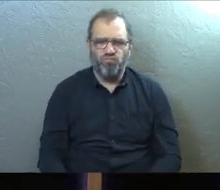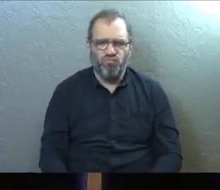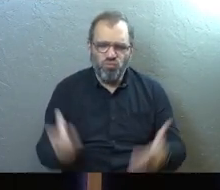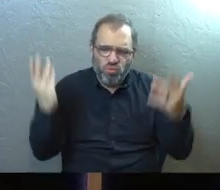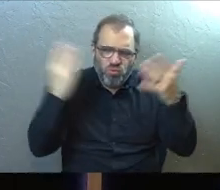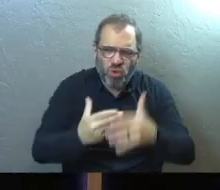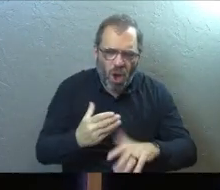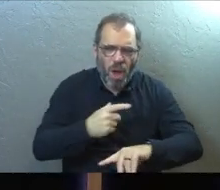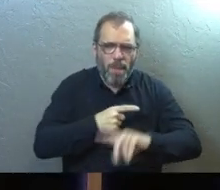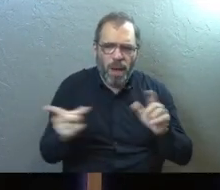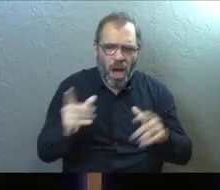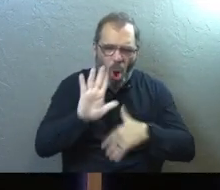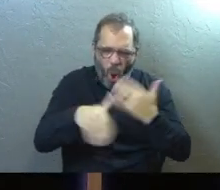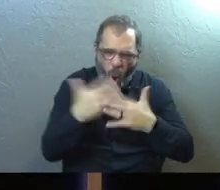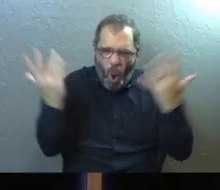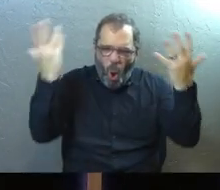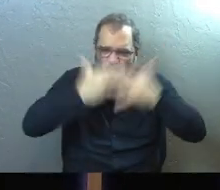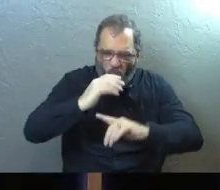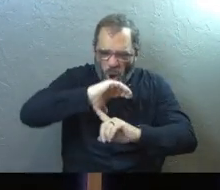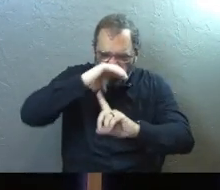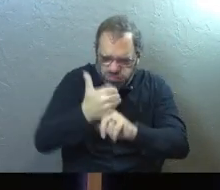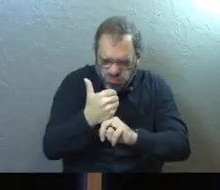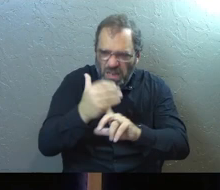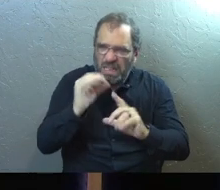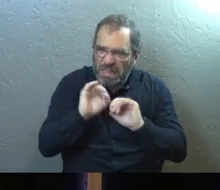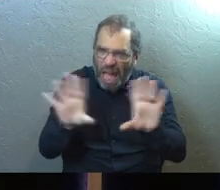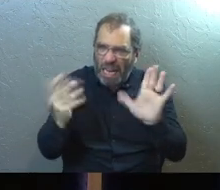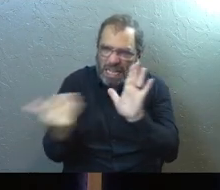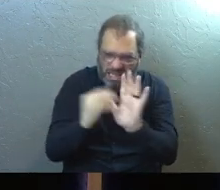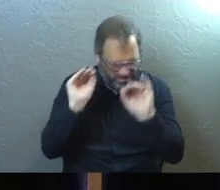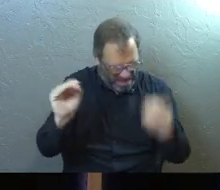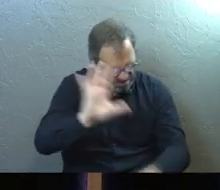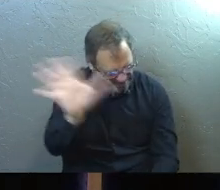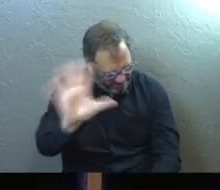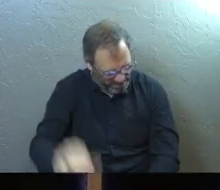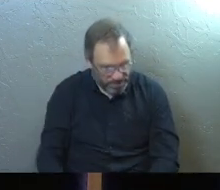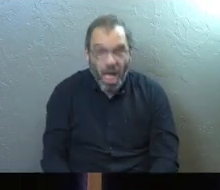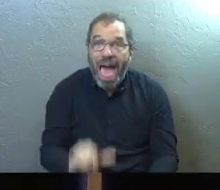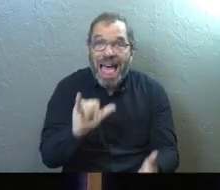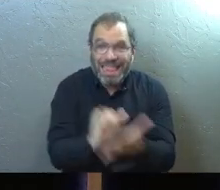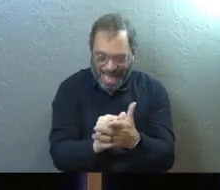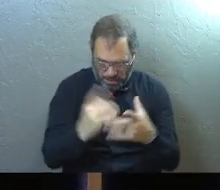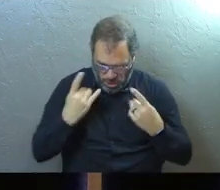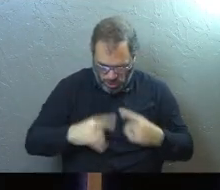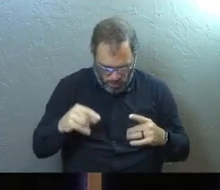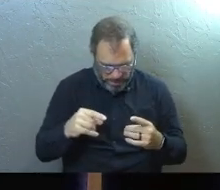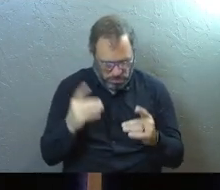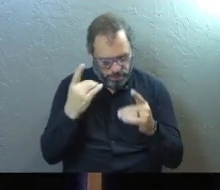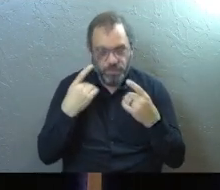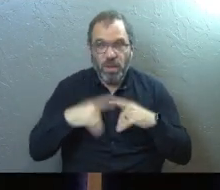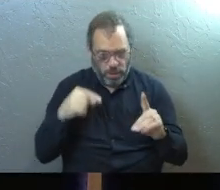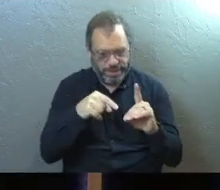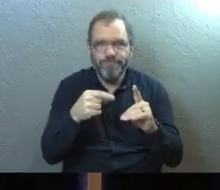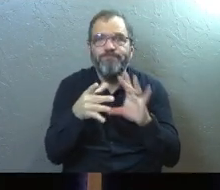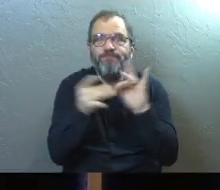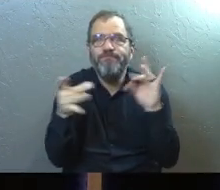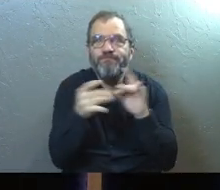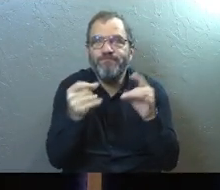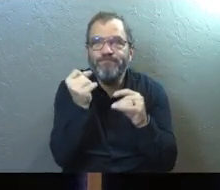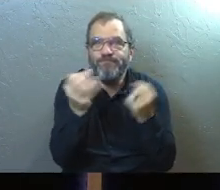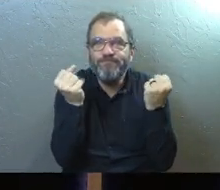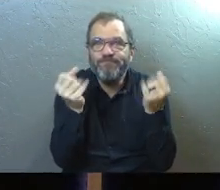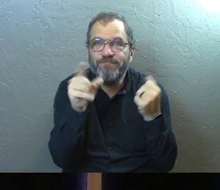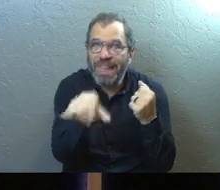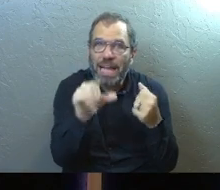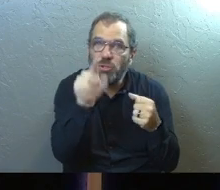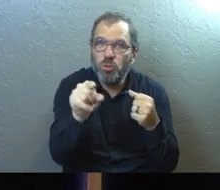is dark, but it is all dark and it will never be light again. That's what it, that's the lie. It always speaks to us. And